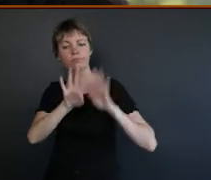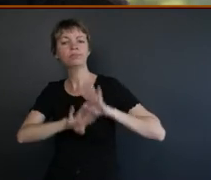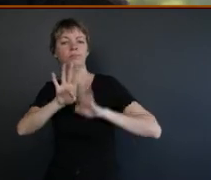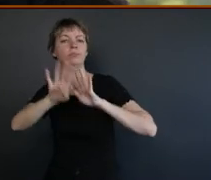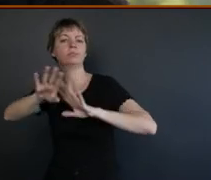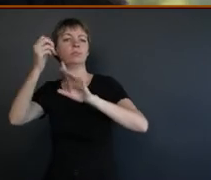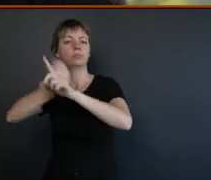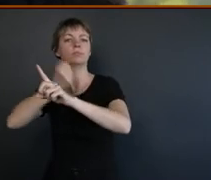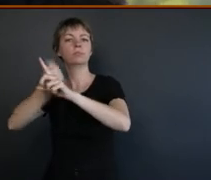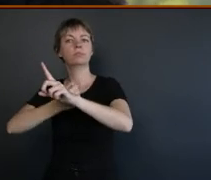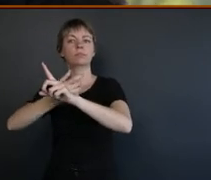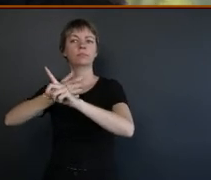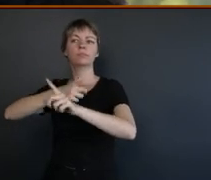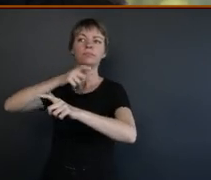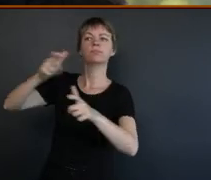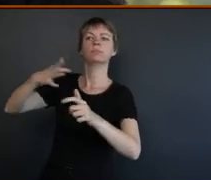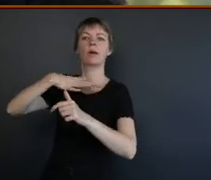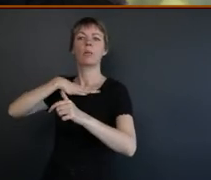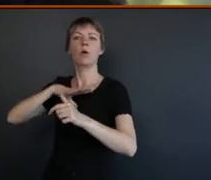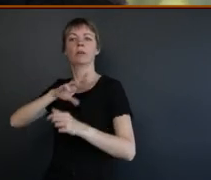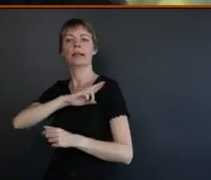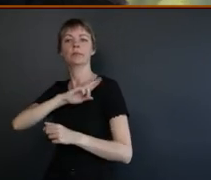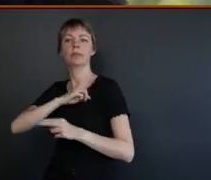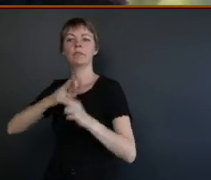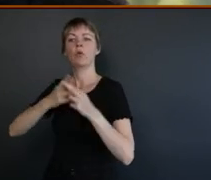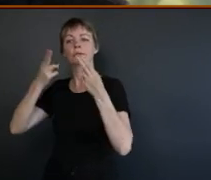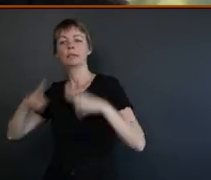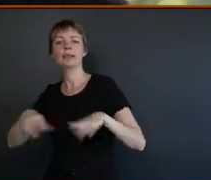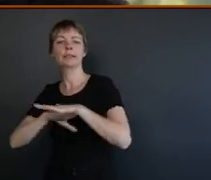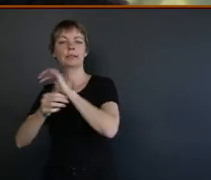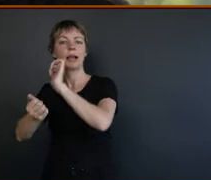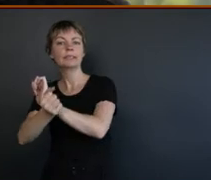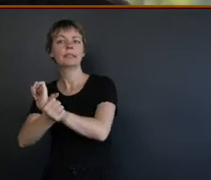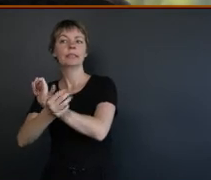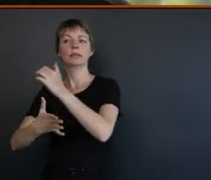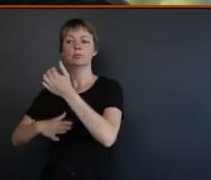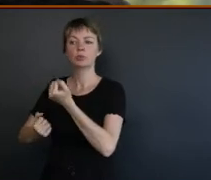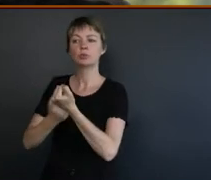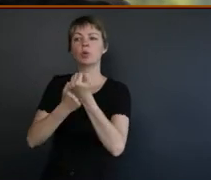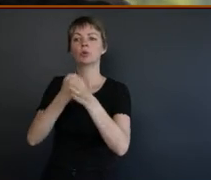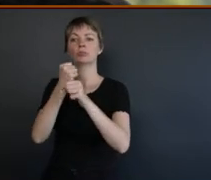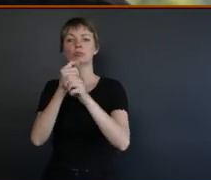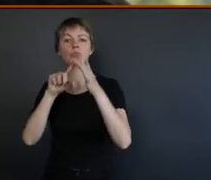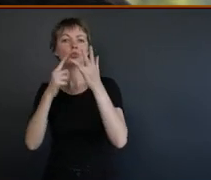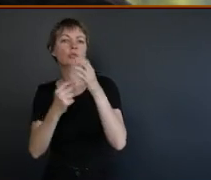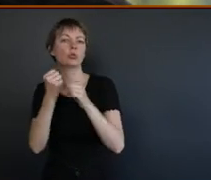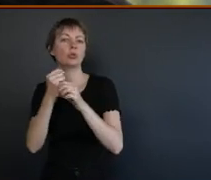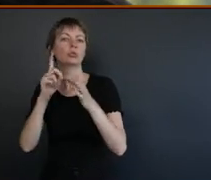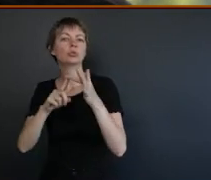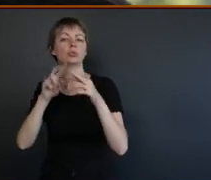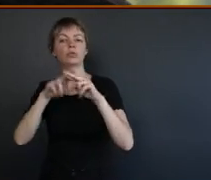once again, accountability for deaths in custody and the support of George Floyd over in the US.